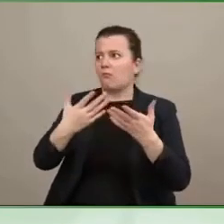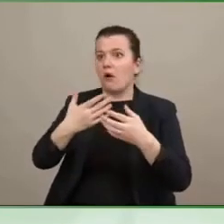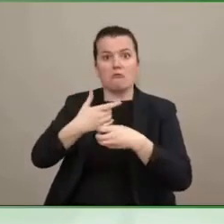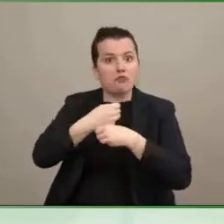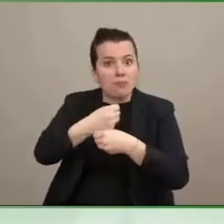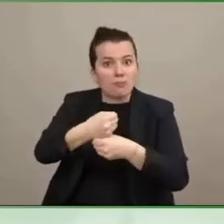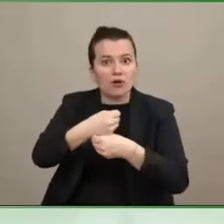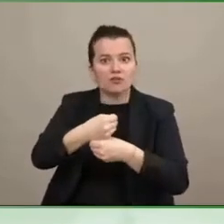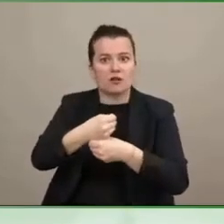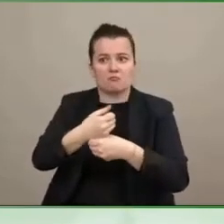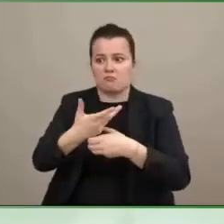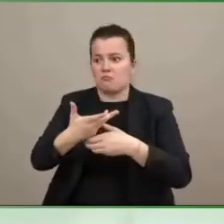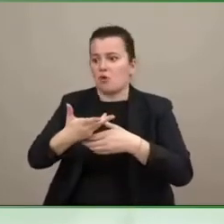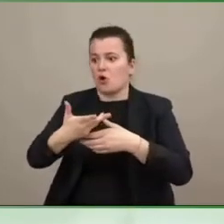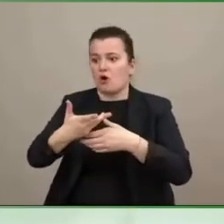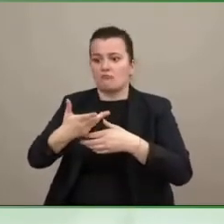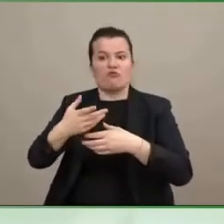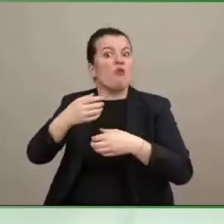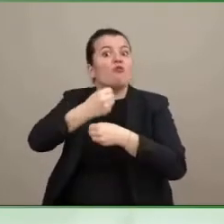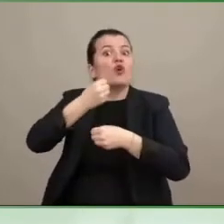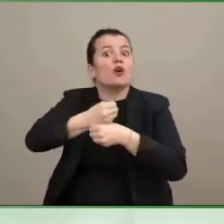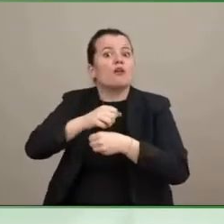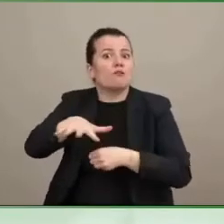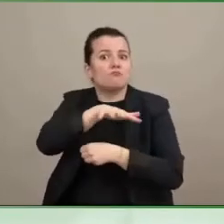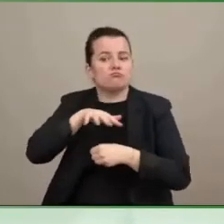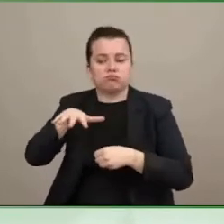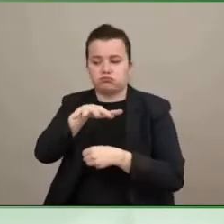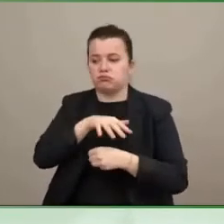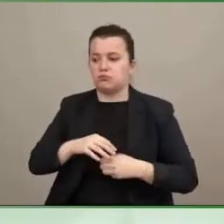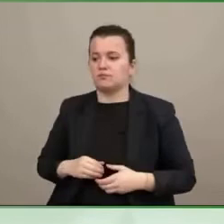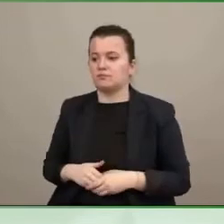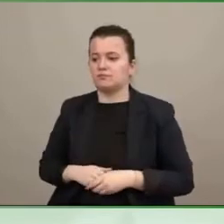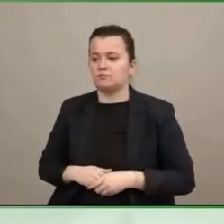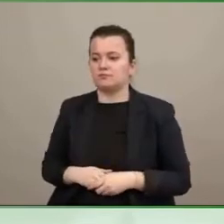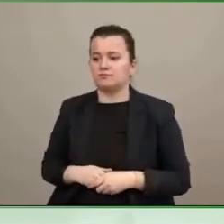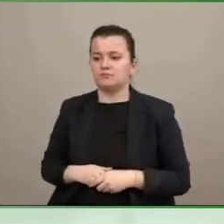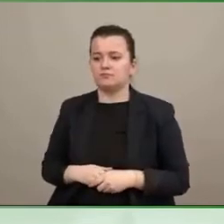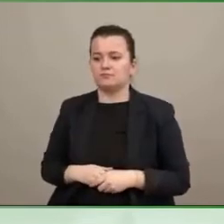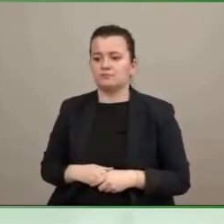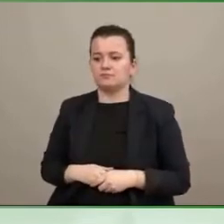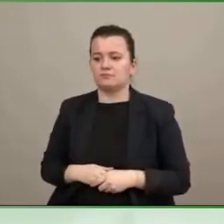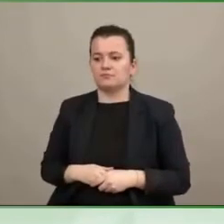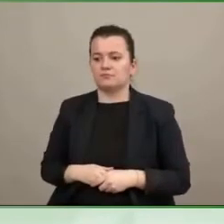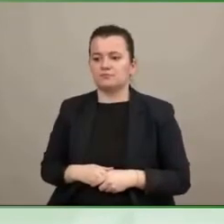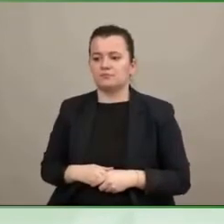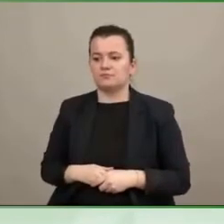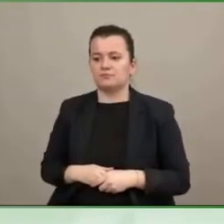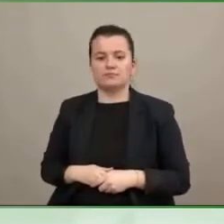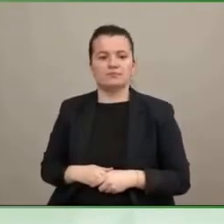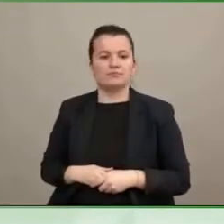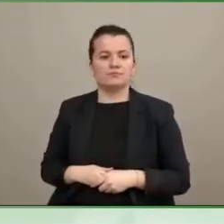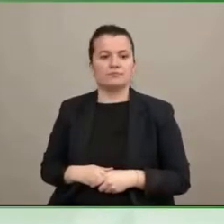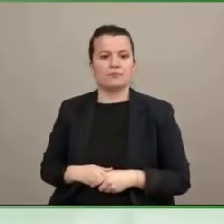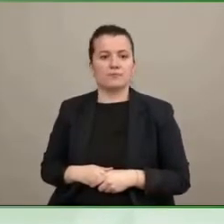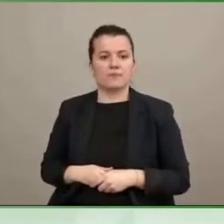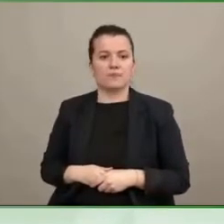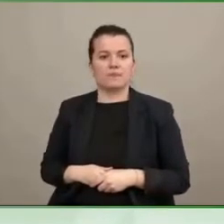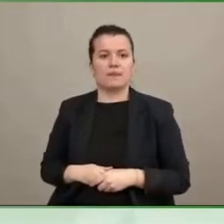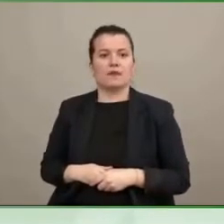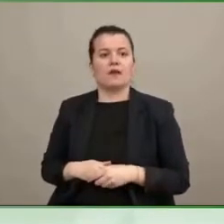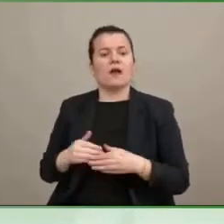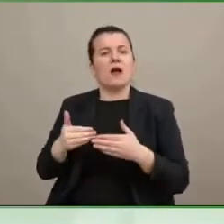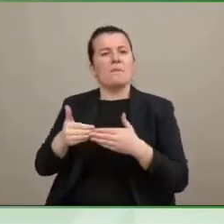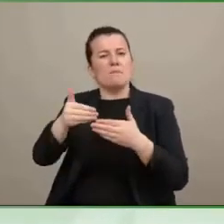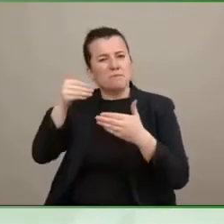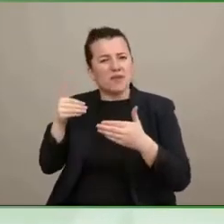say, pre-COVID and post-COVID, what do you think